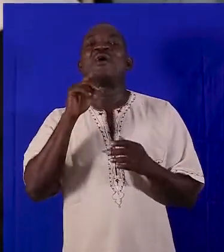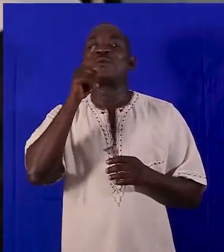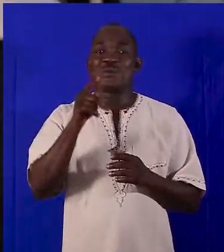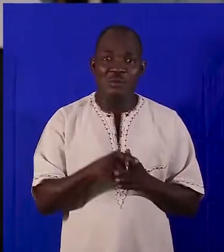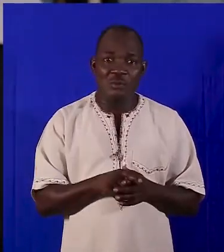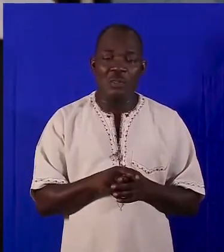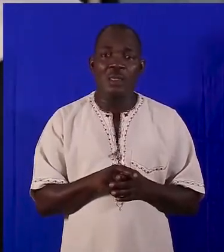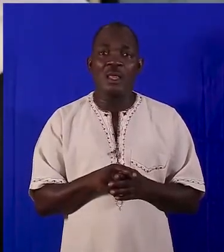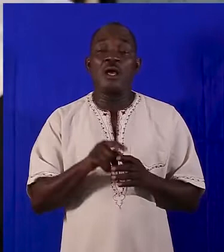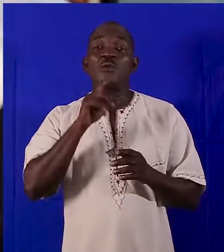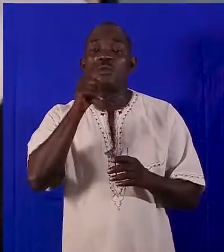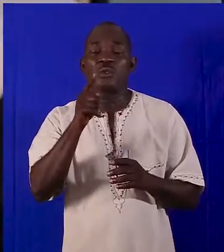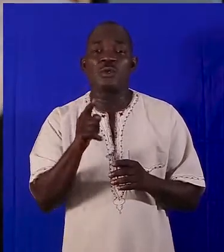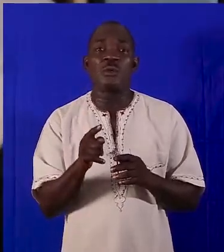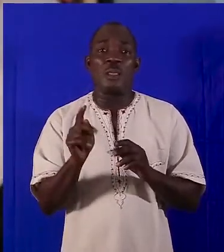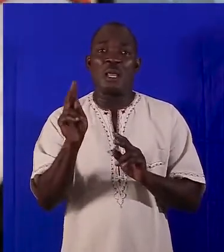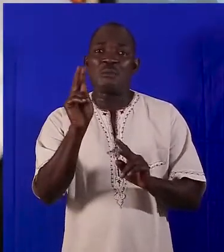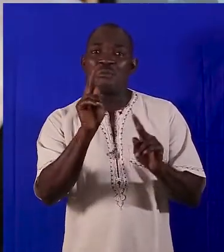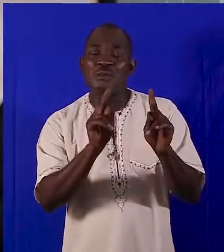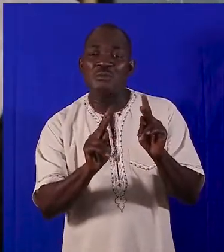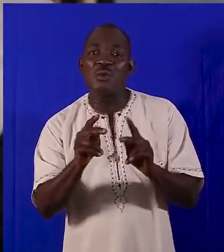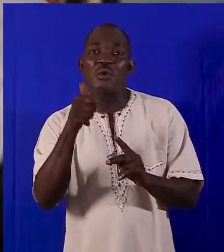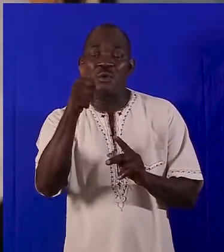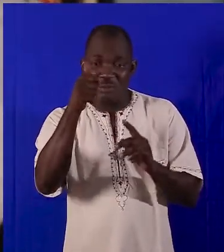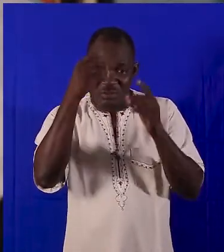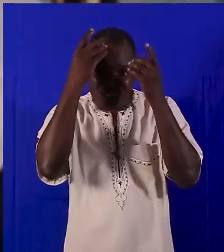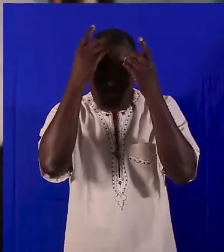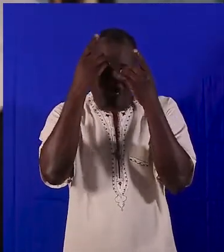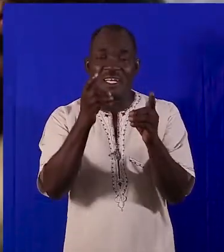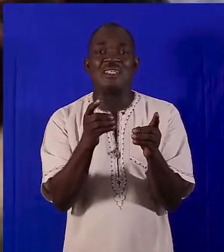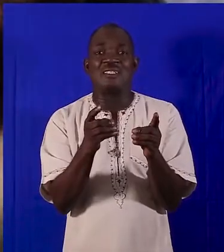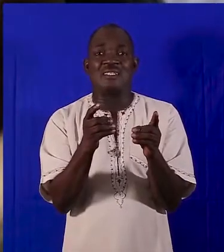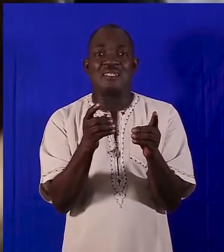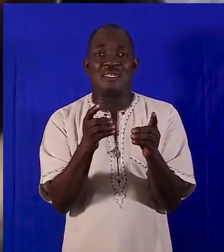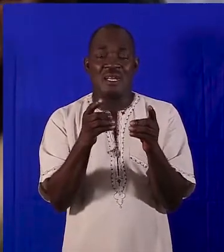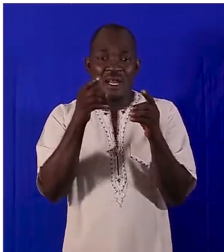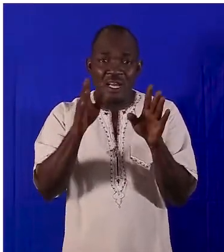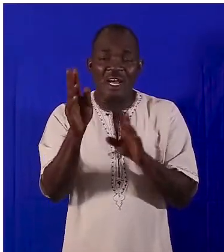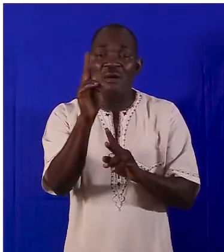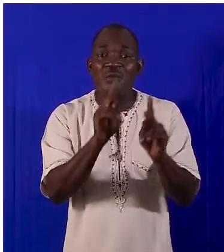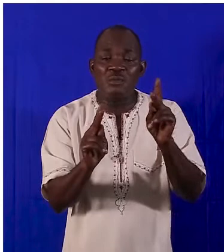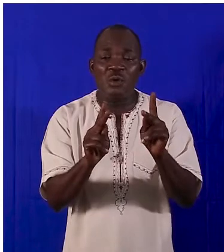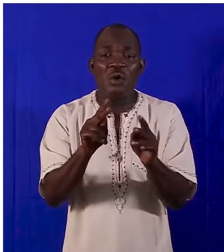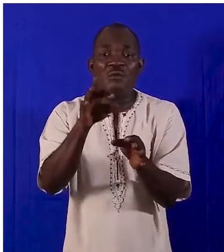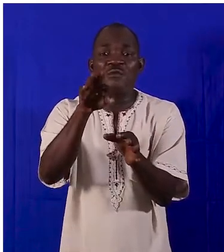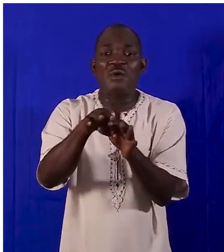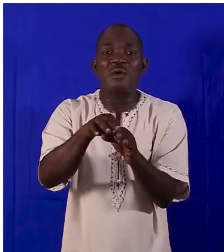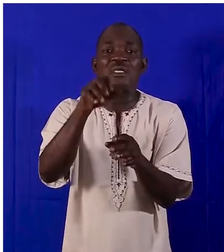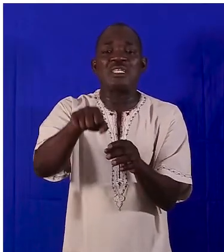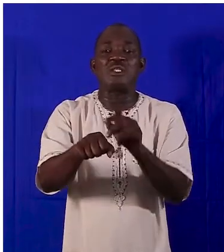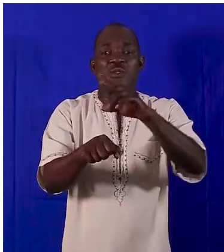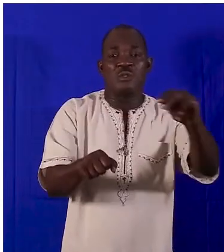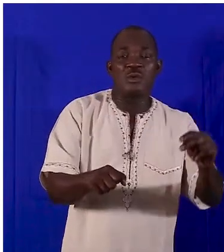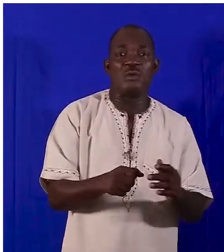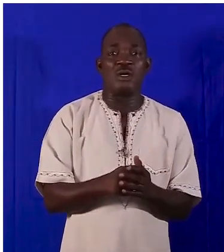Yefredom hampa. Mama, it is not Yefredom. It is referendum. The referendum will allow citizens to vote either